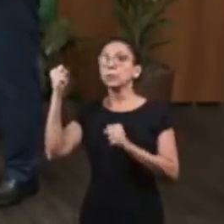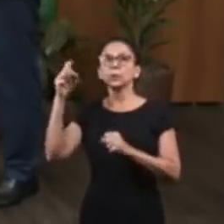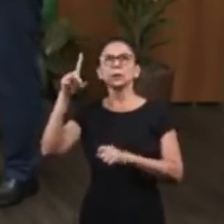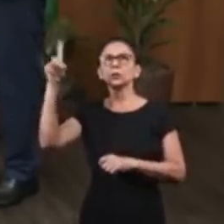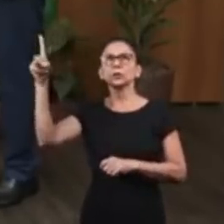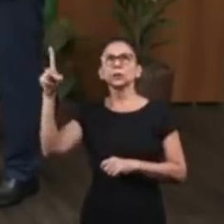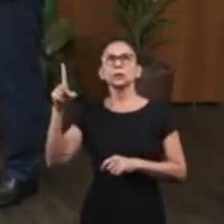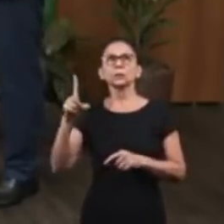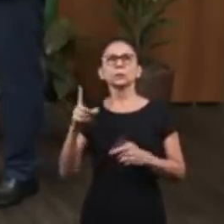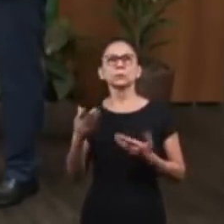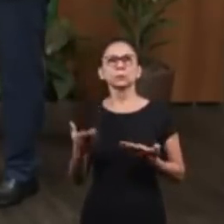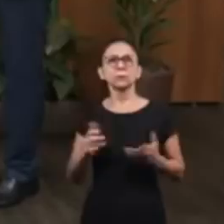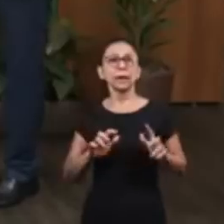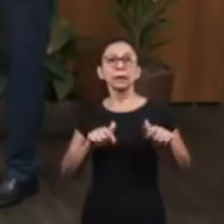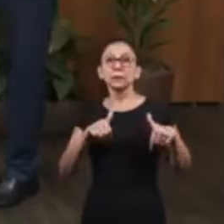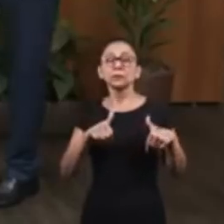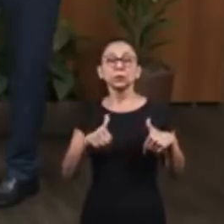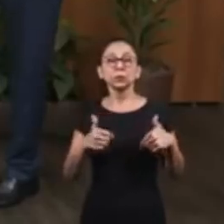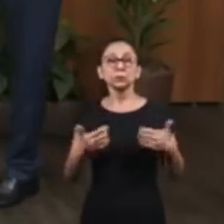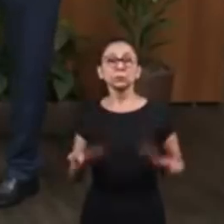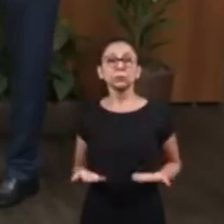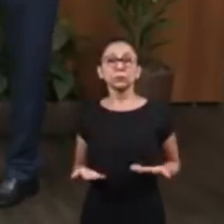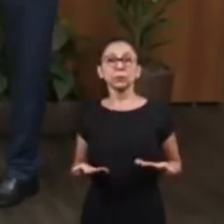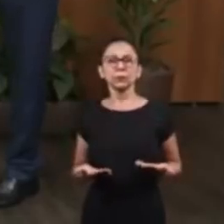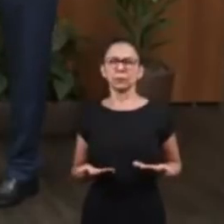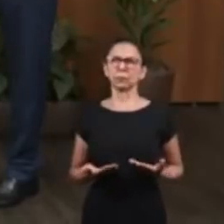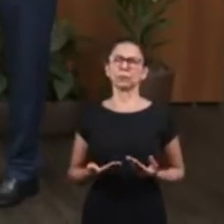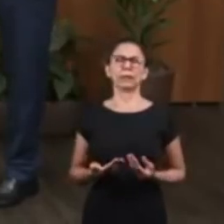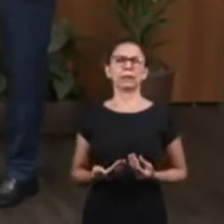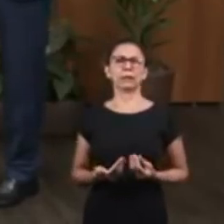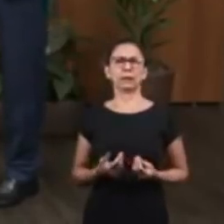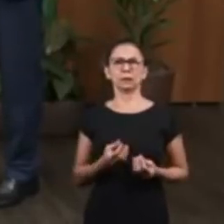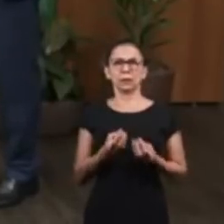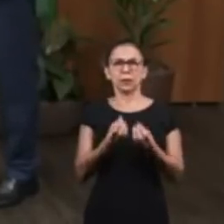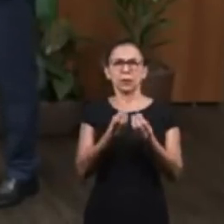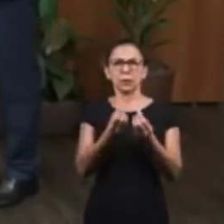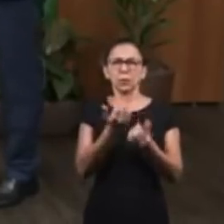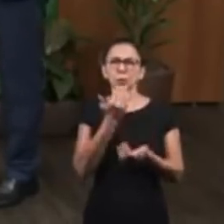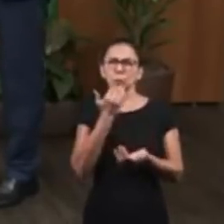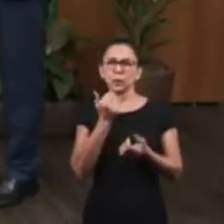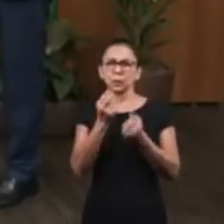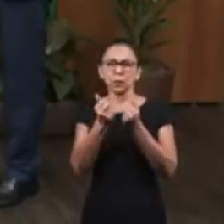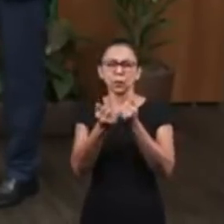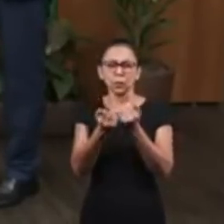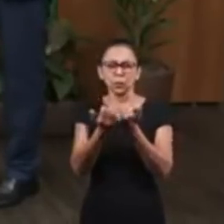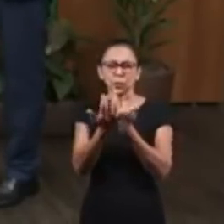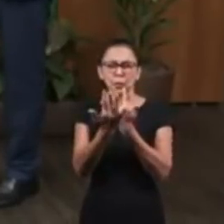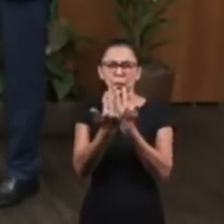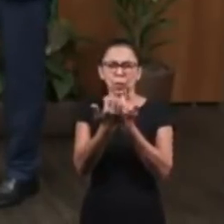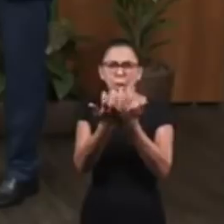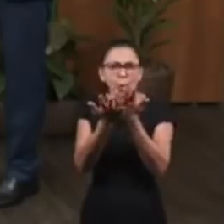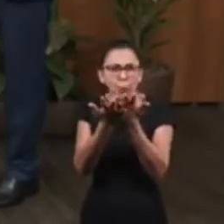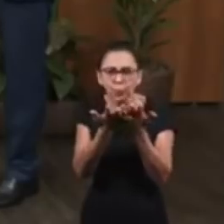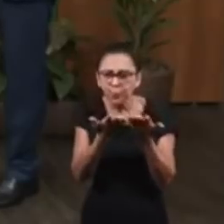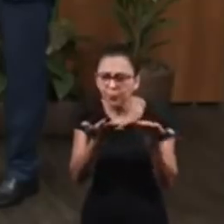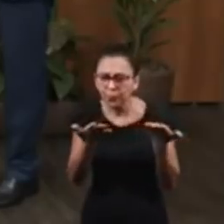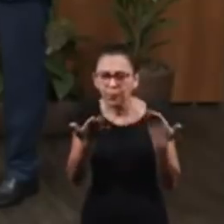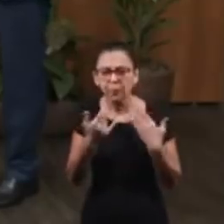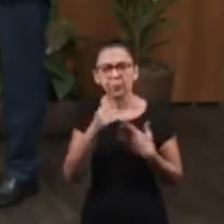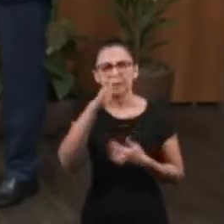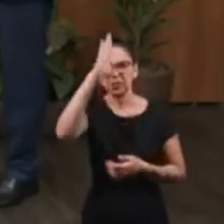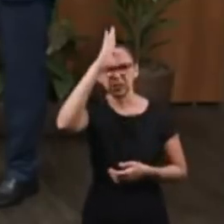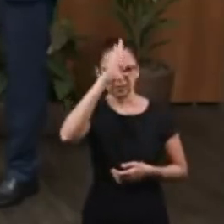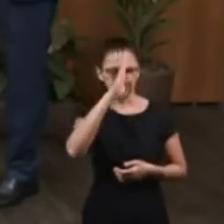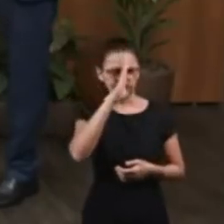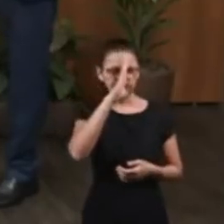the past, they recognized God's intervention. They thought God must be doing something. So